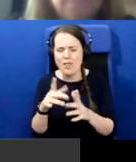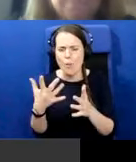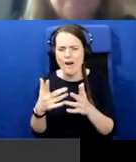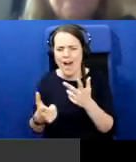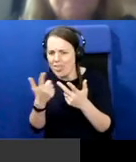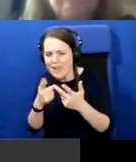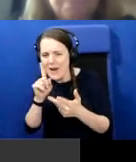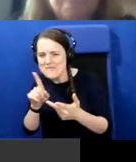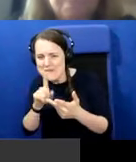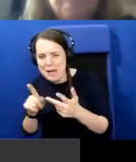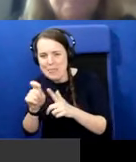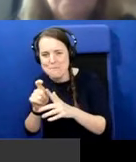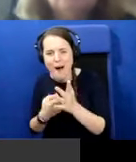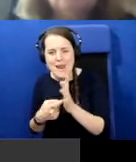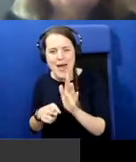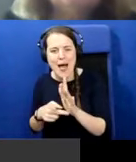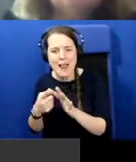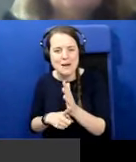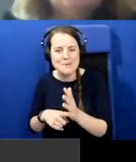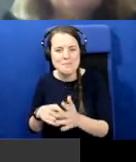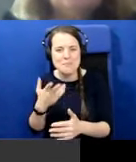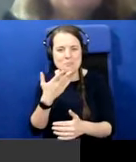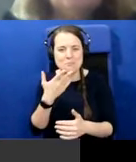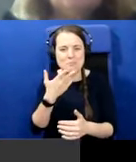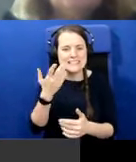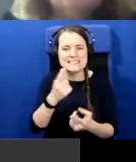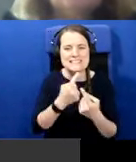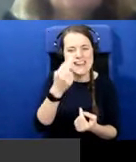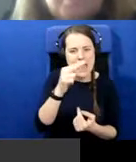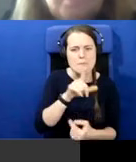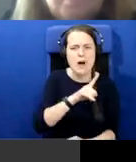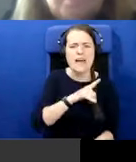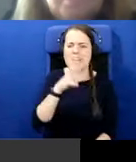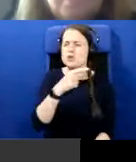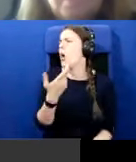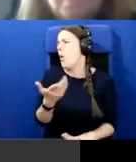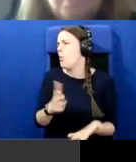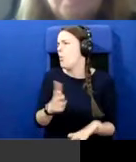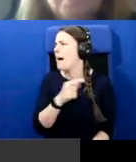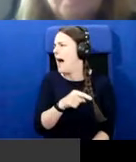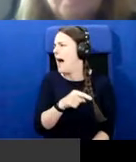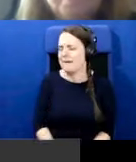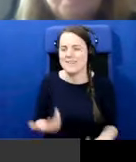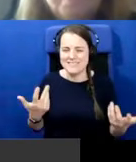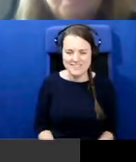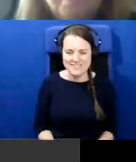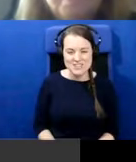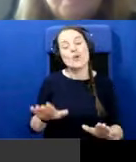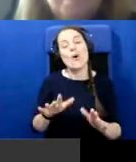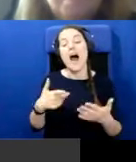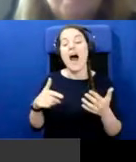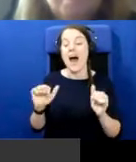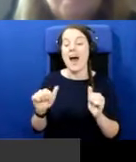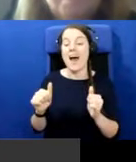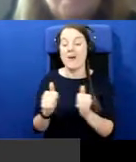But there's also this, I now can comment on both, because I children going through the Northern system, and I agree with Thomas's point there.